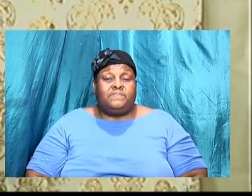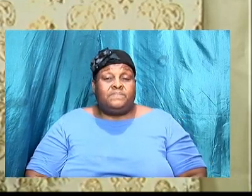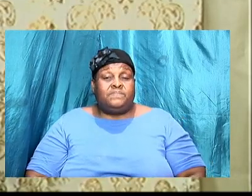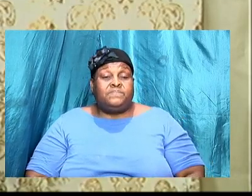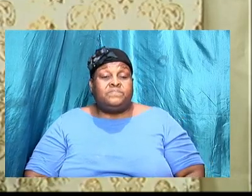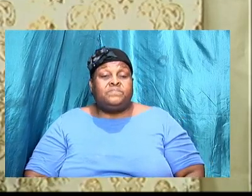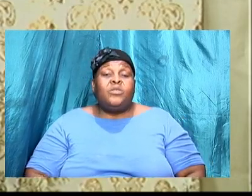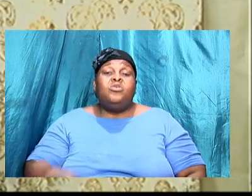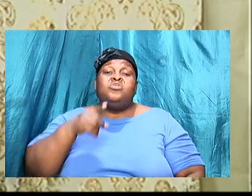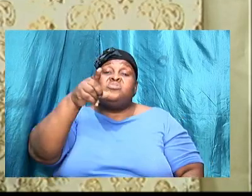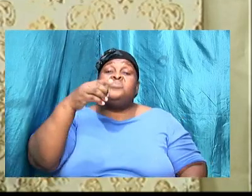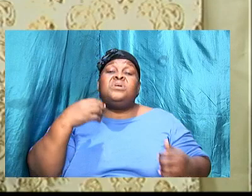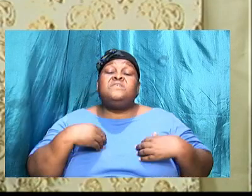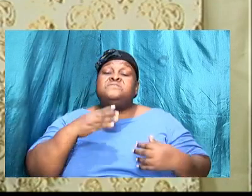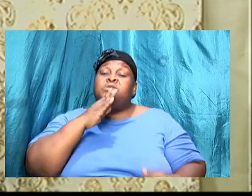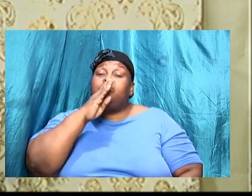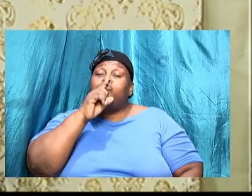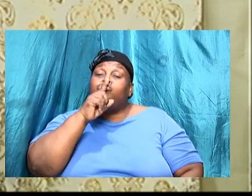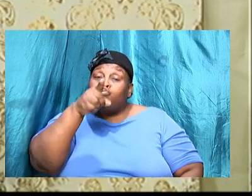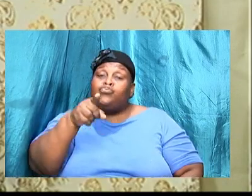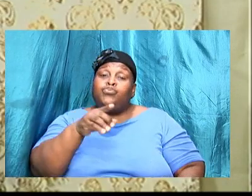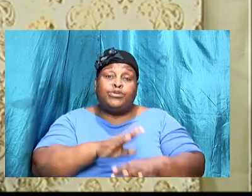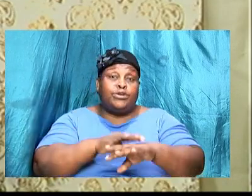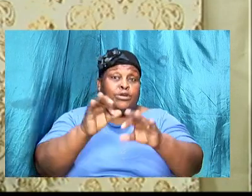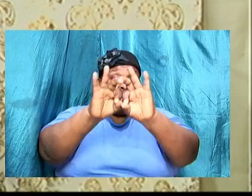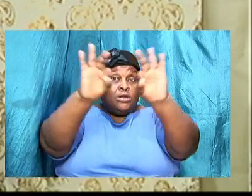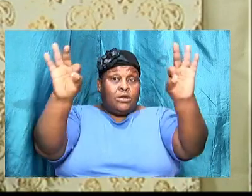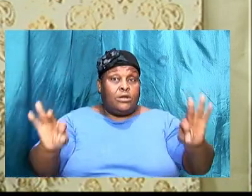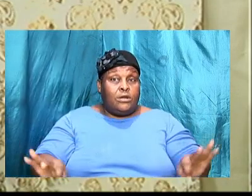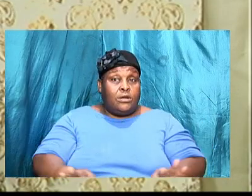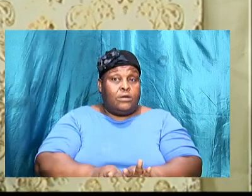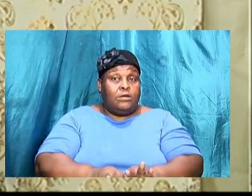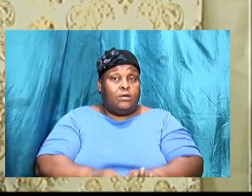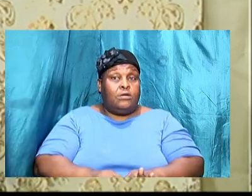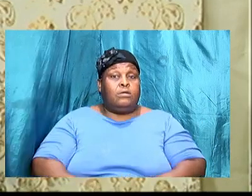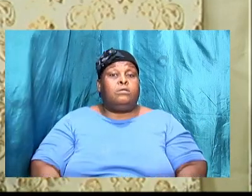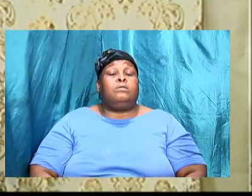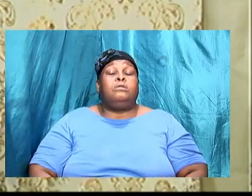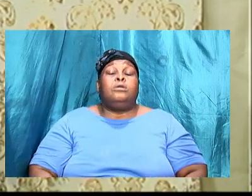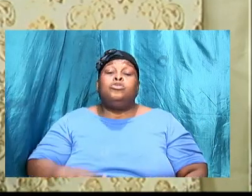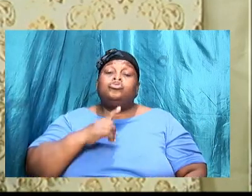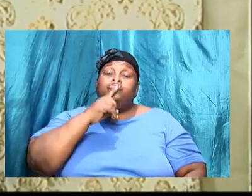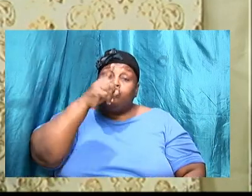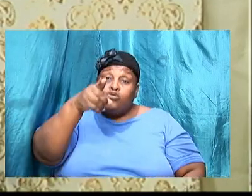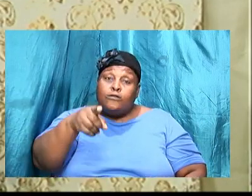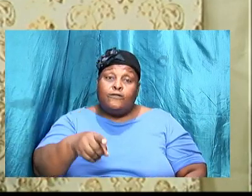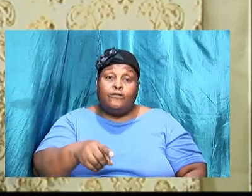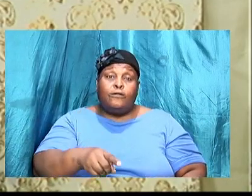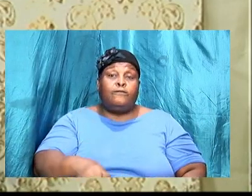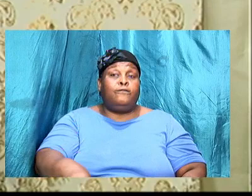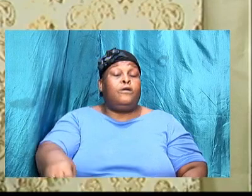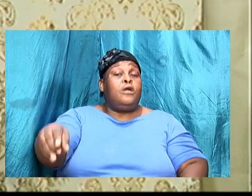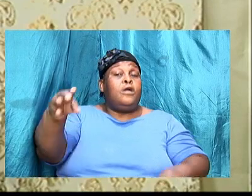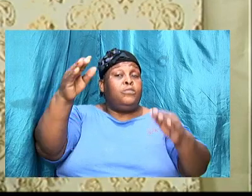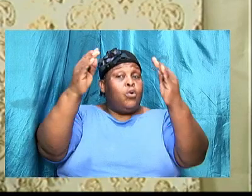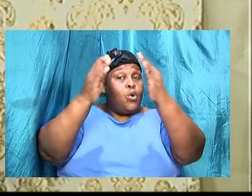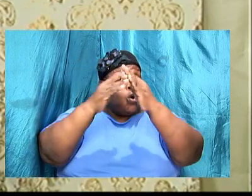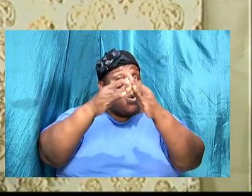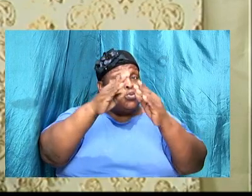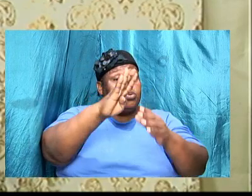so you have to be truthful on the farm truthful to the mortgage officers at the NHT and at the bank